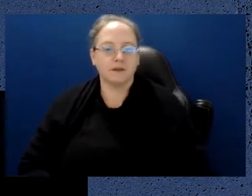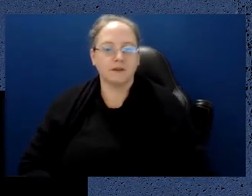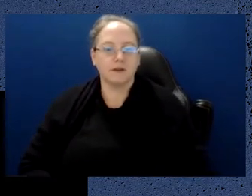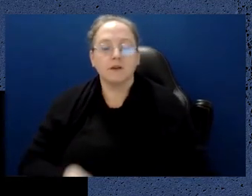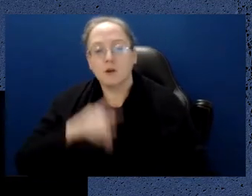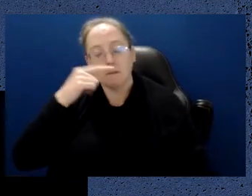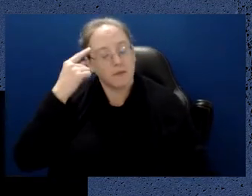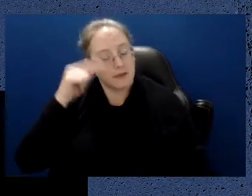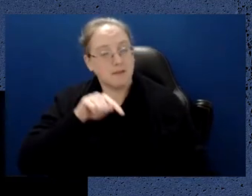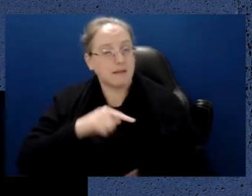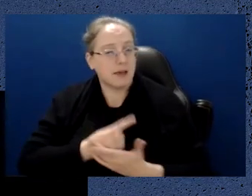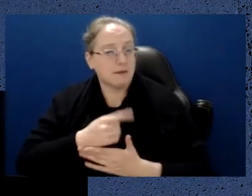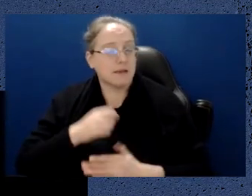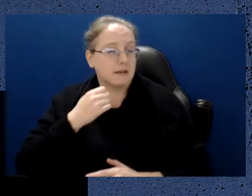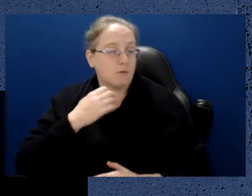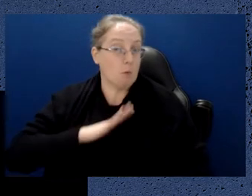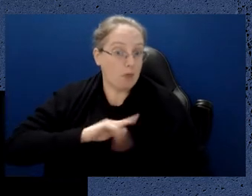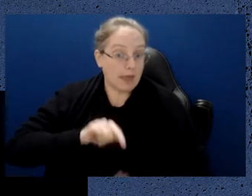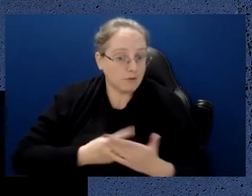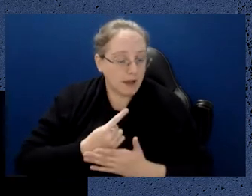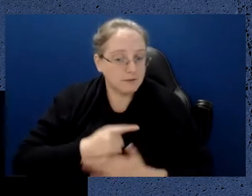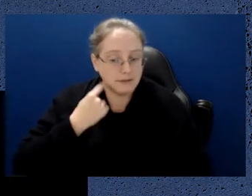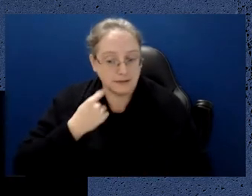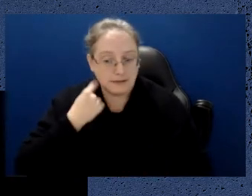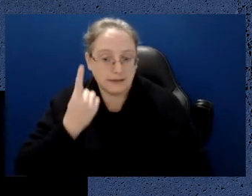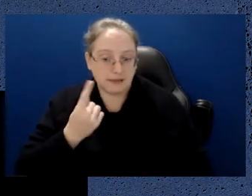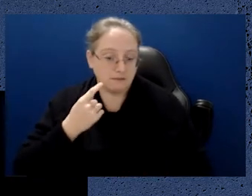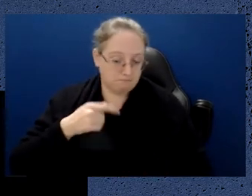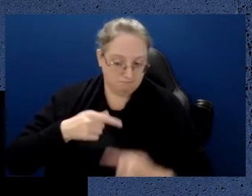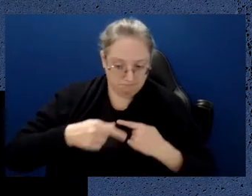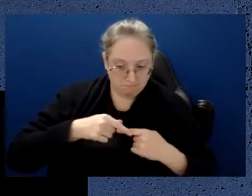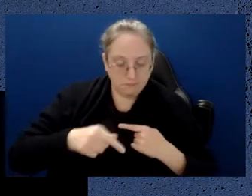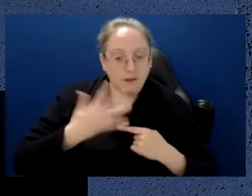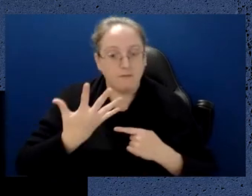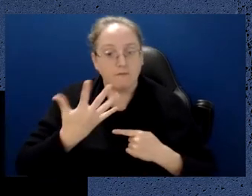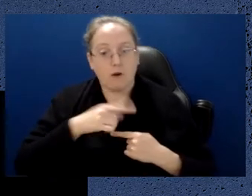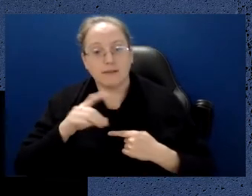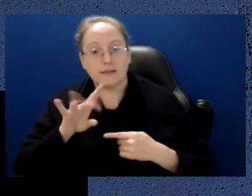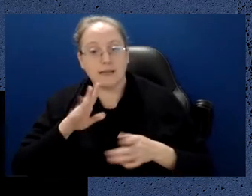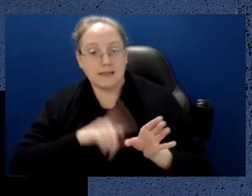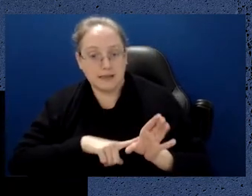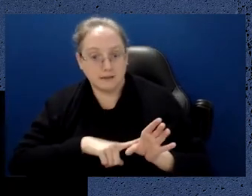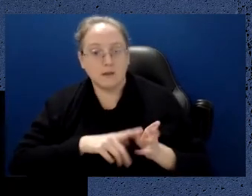we really need to start thinking now about developing a quantum ready workforce.